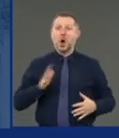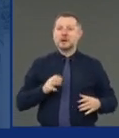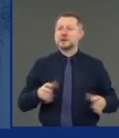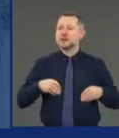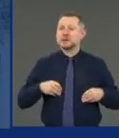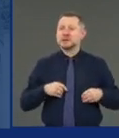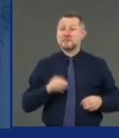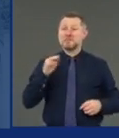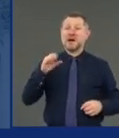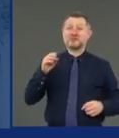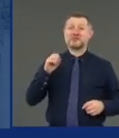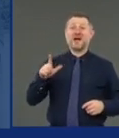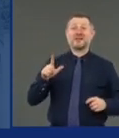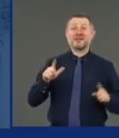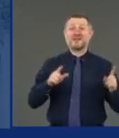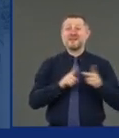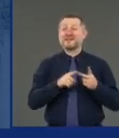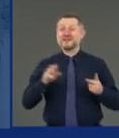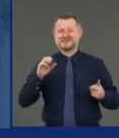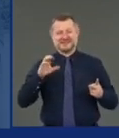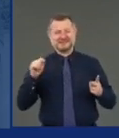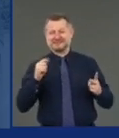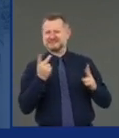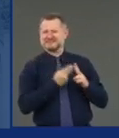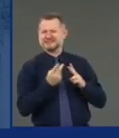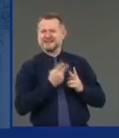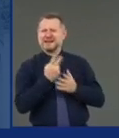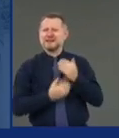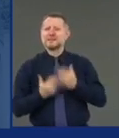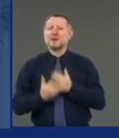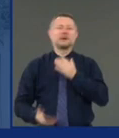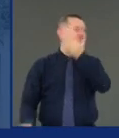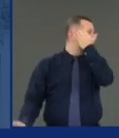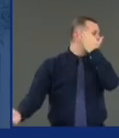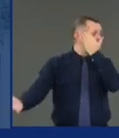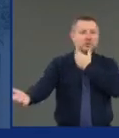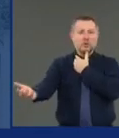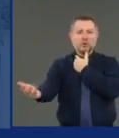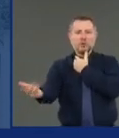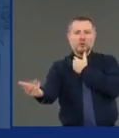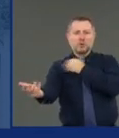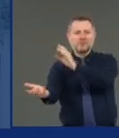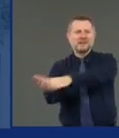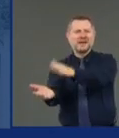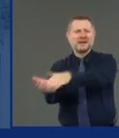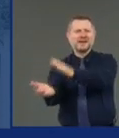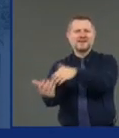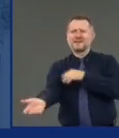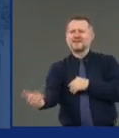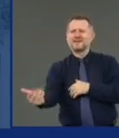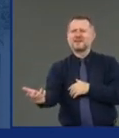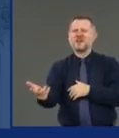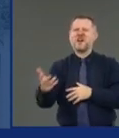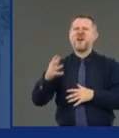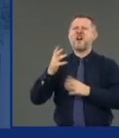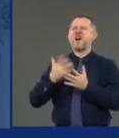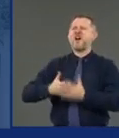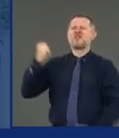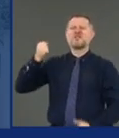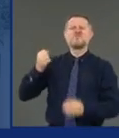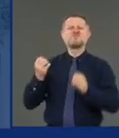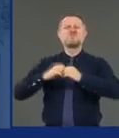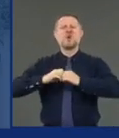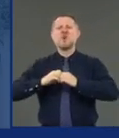hand out. You are the ones who are taking more than others. Redistribution,